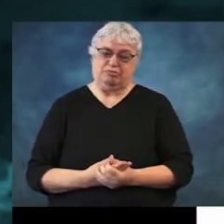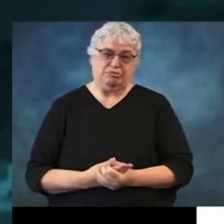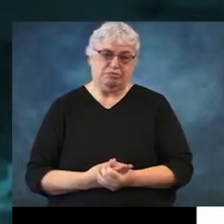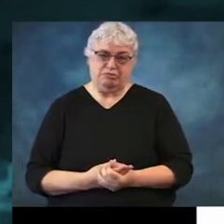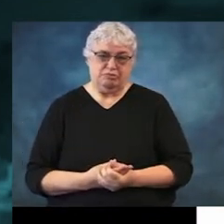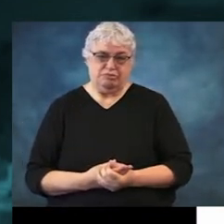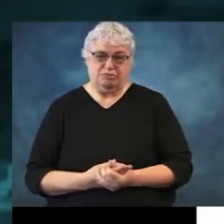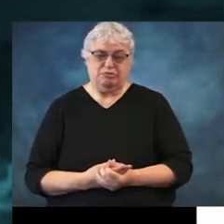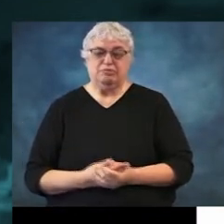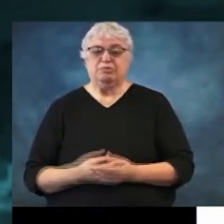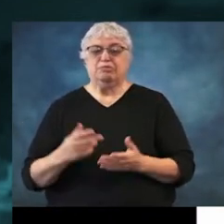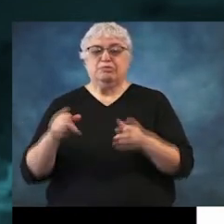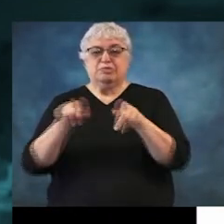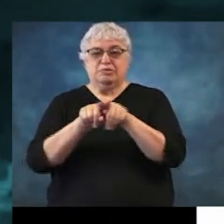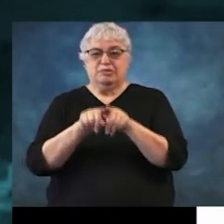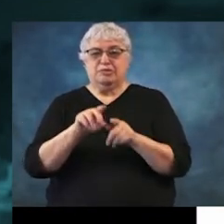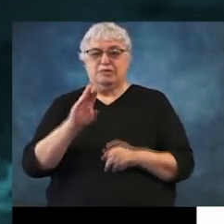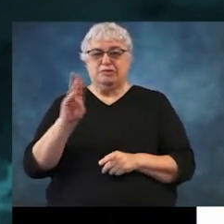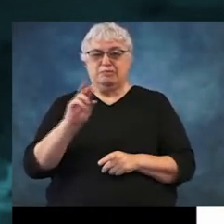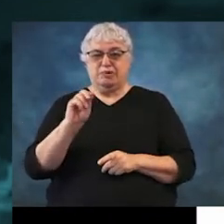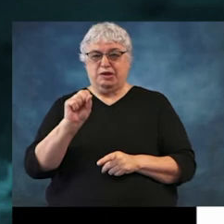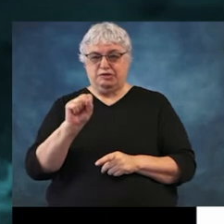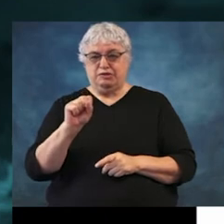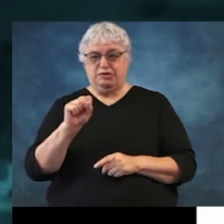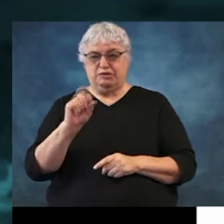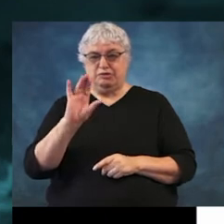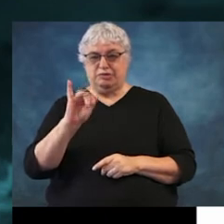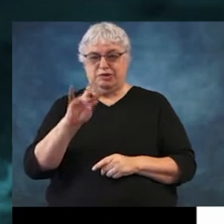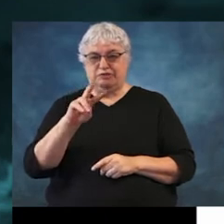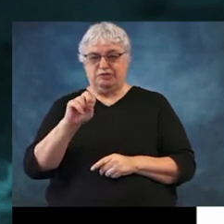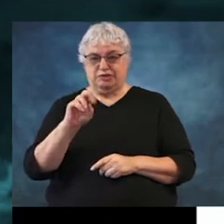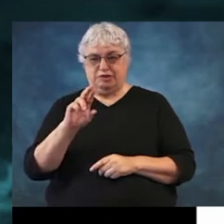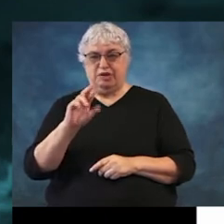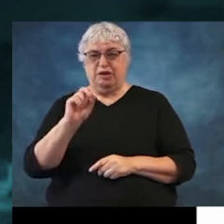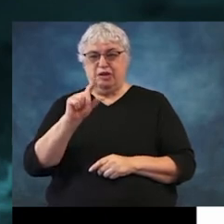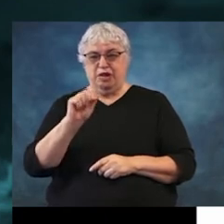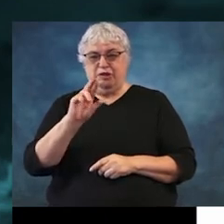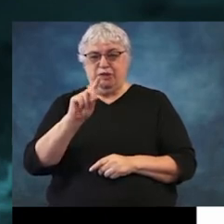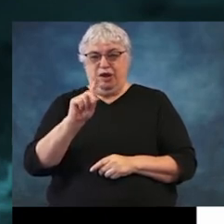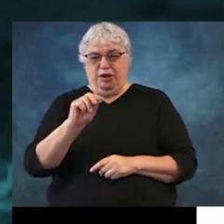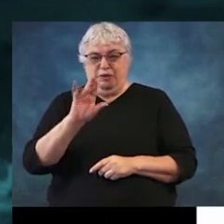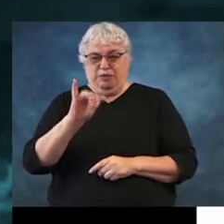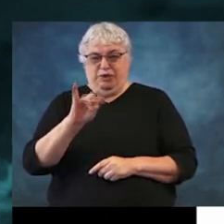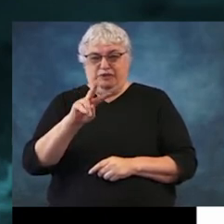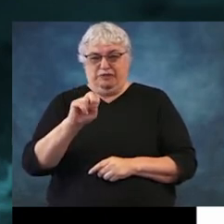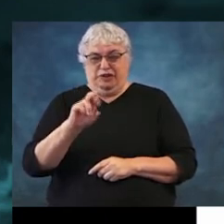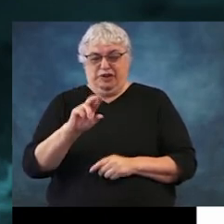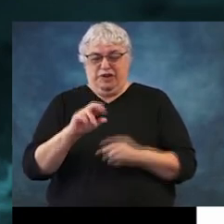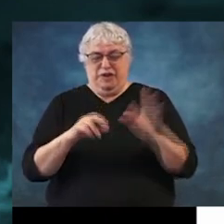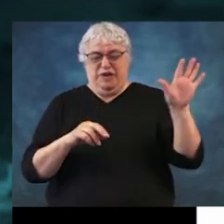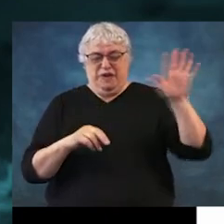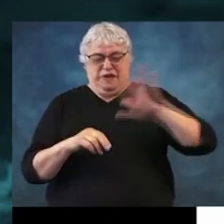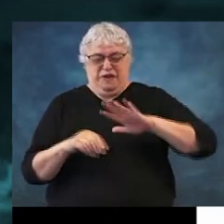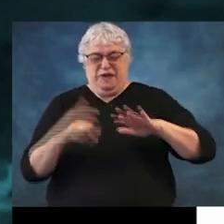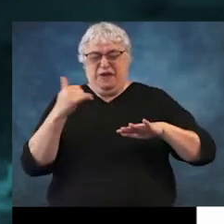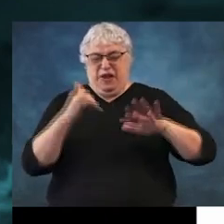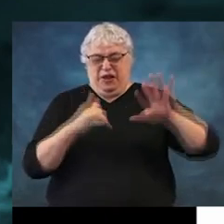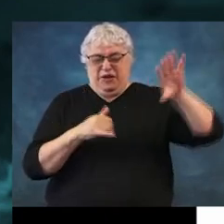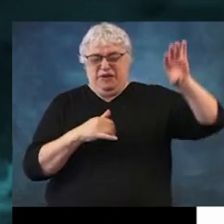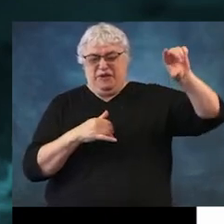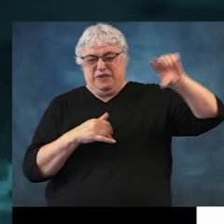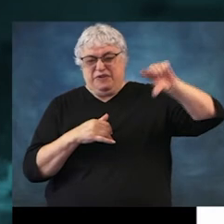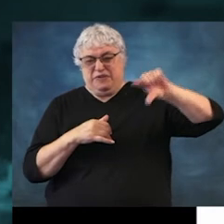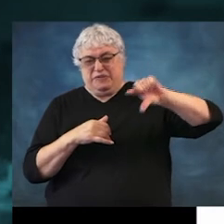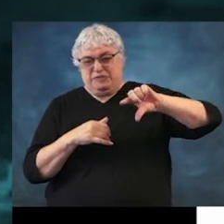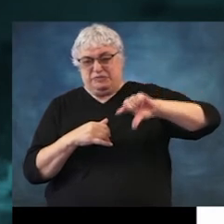Harris County. Same thing with the Brazos River and the Colorado Rivers, a very large basin spanning the entire state of Texas.